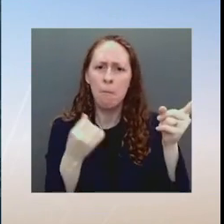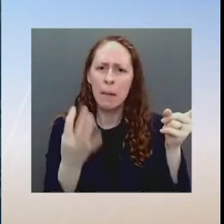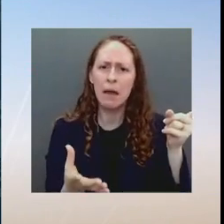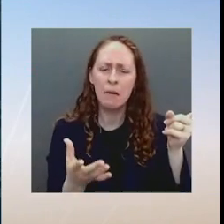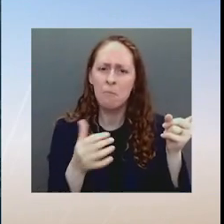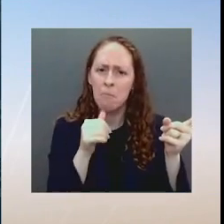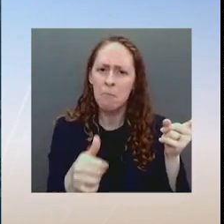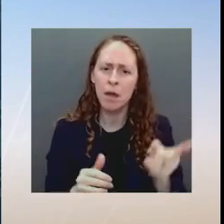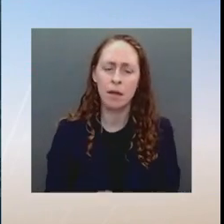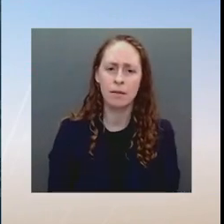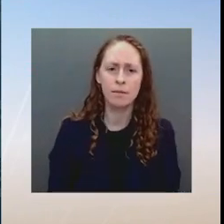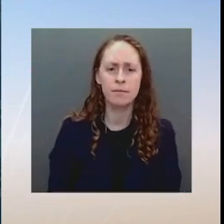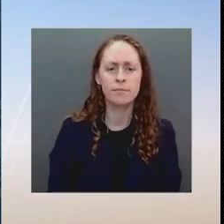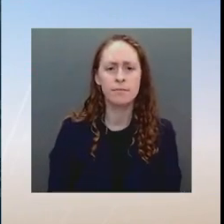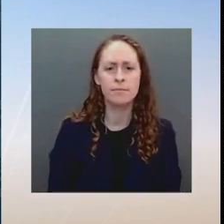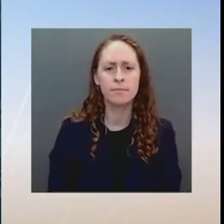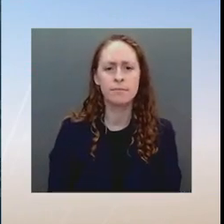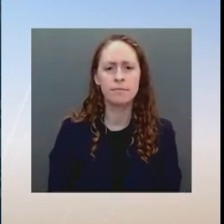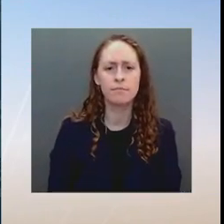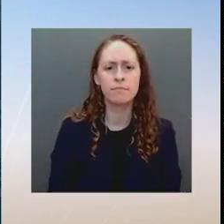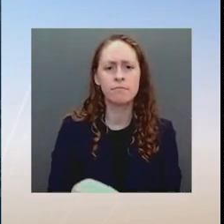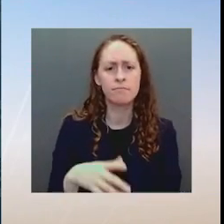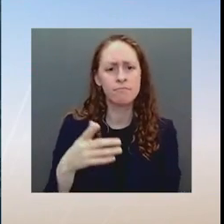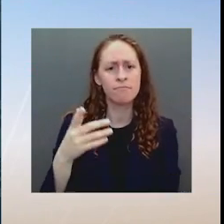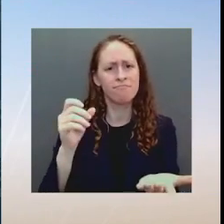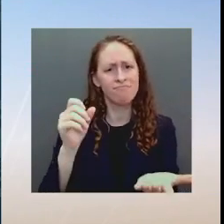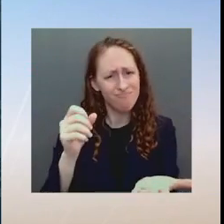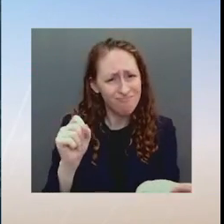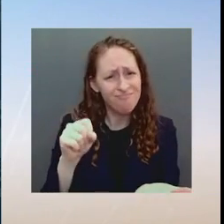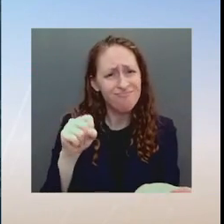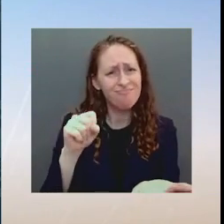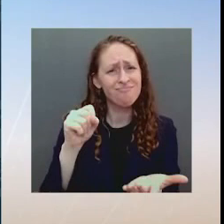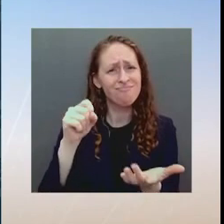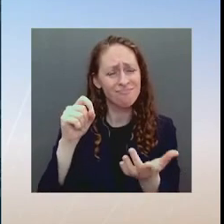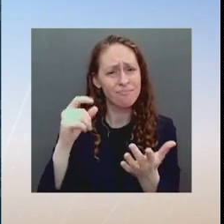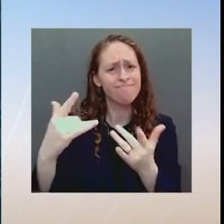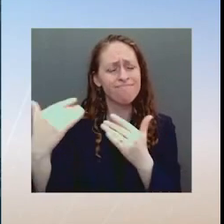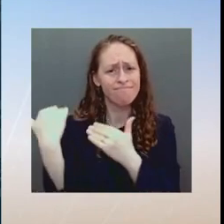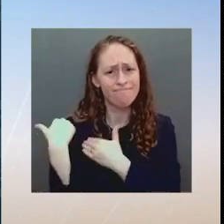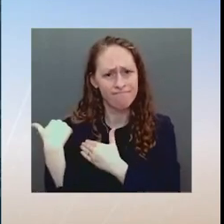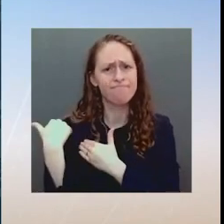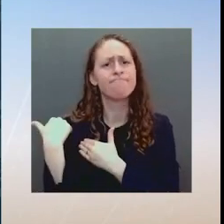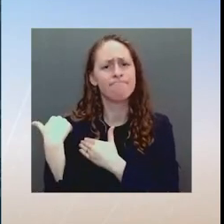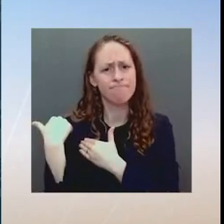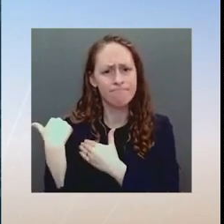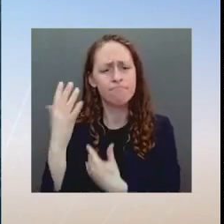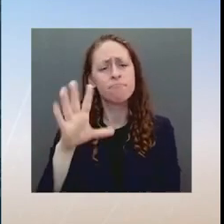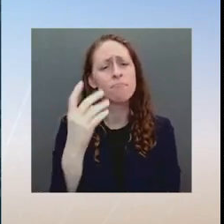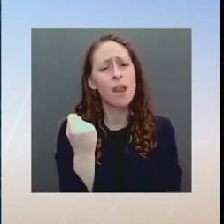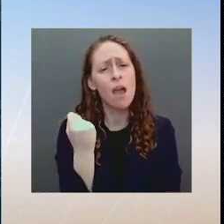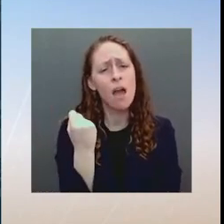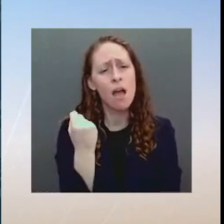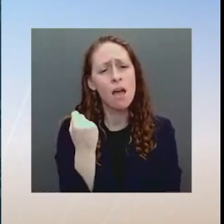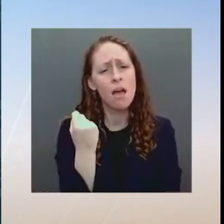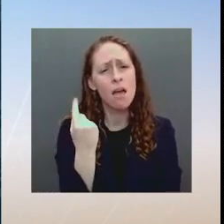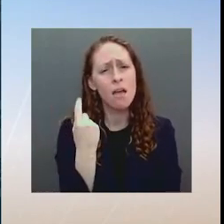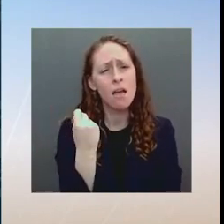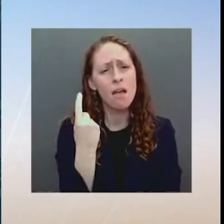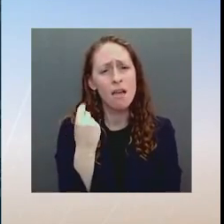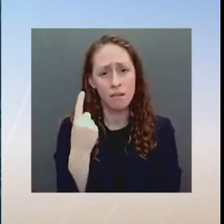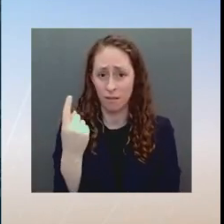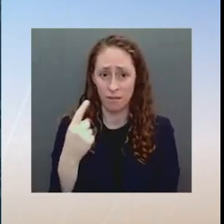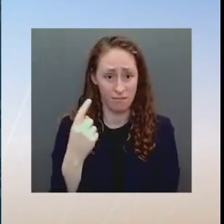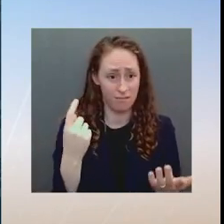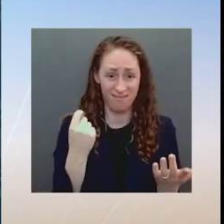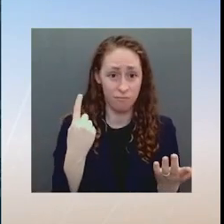that we have taken to make progress, to prepare in the United States far outweigh what almost any other country in the world has done to